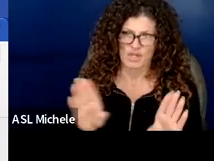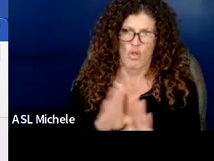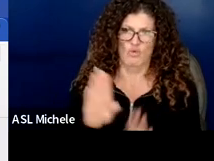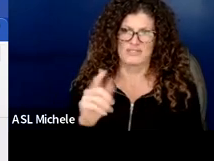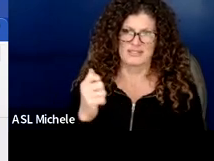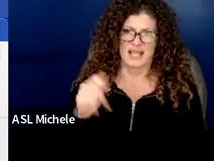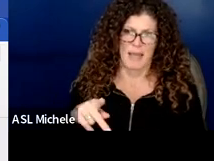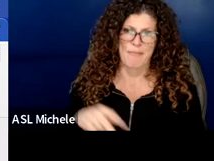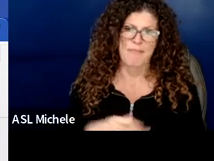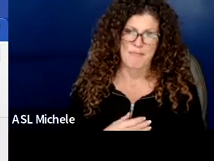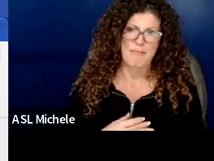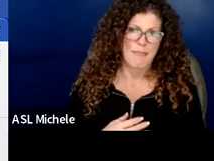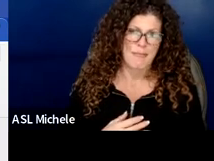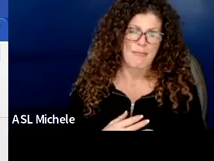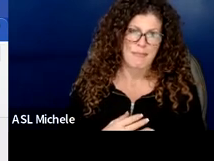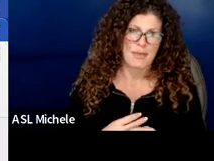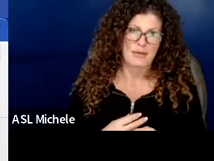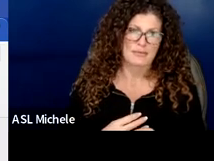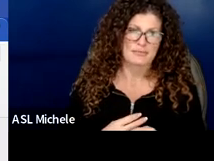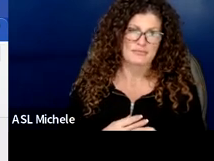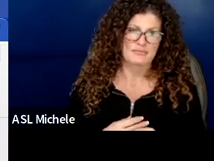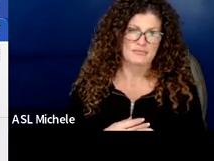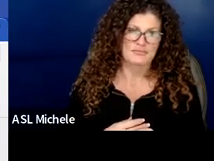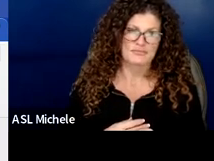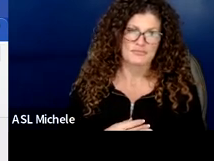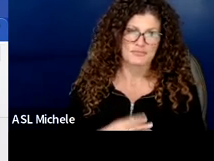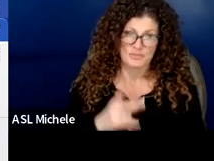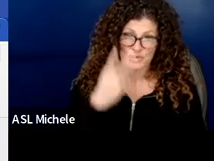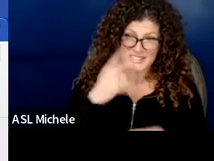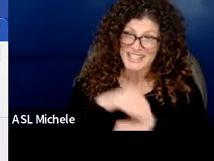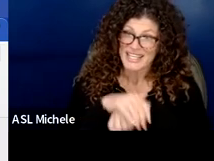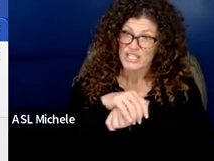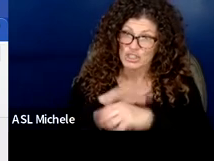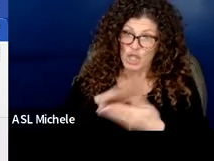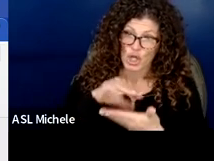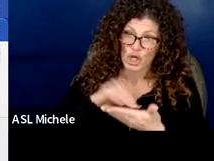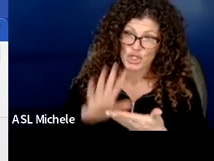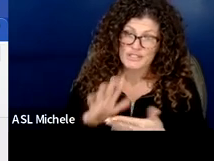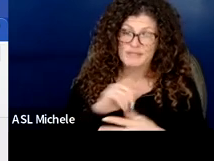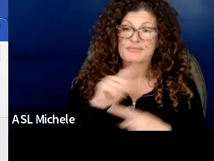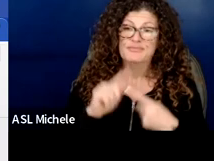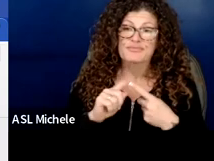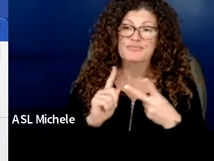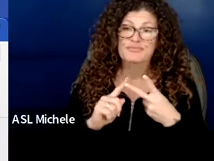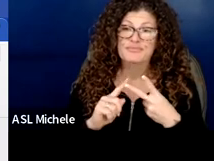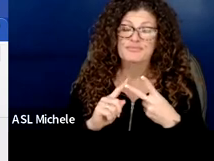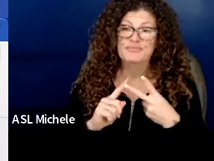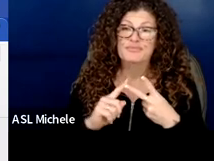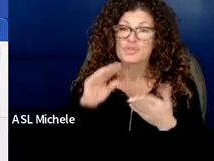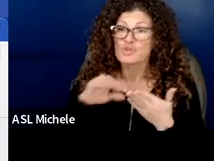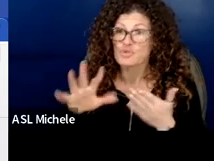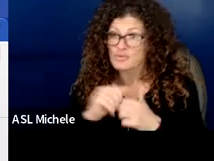piece you will see um a notation for english learners you will see notation for students with